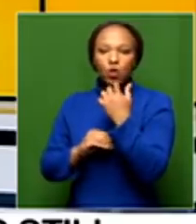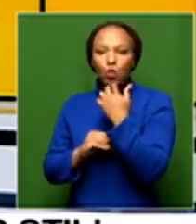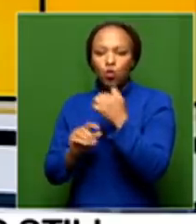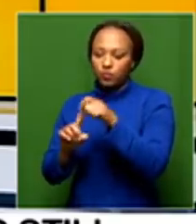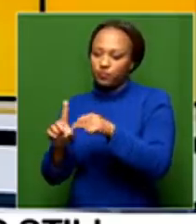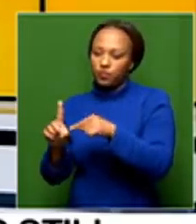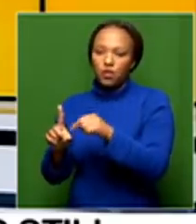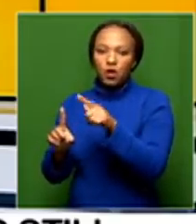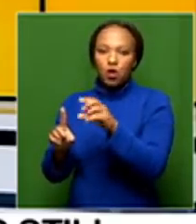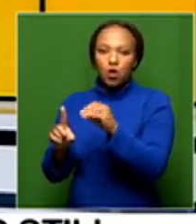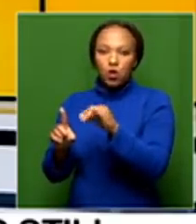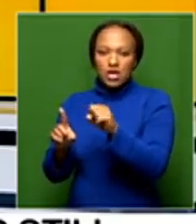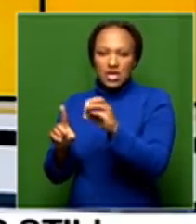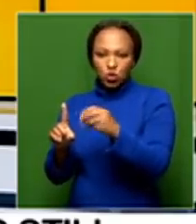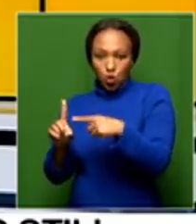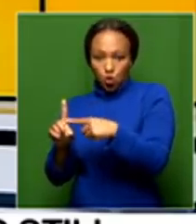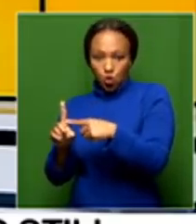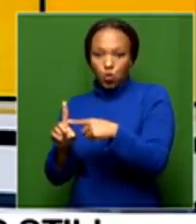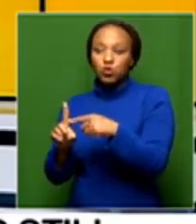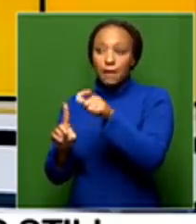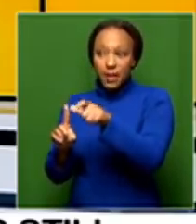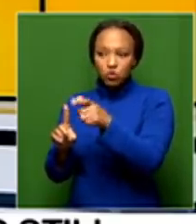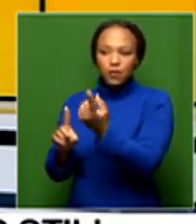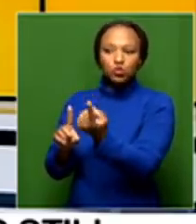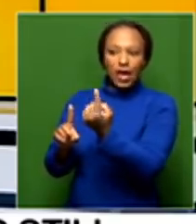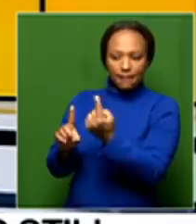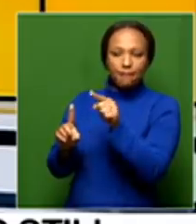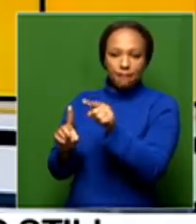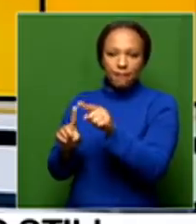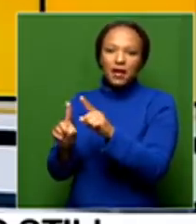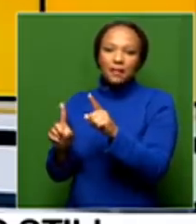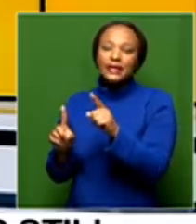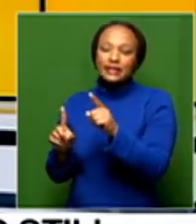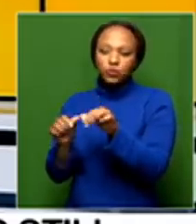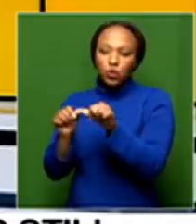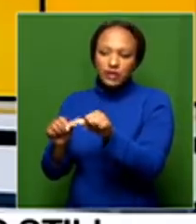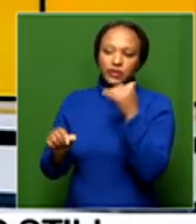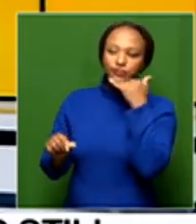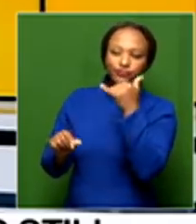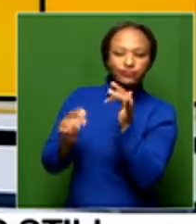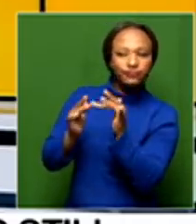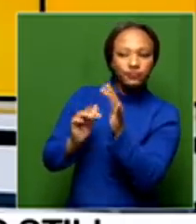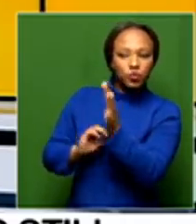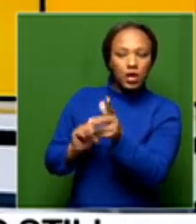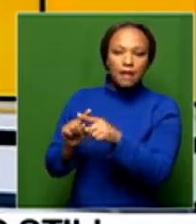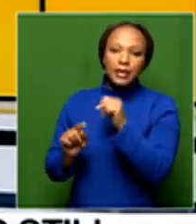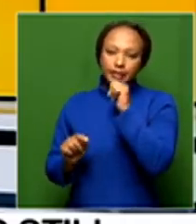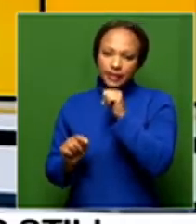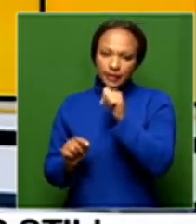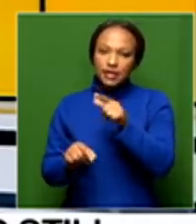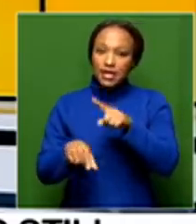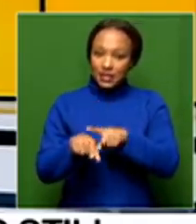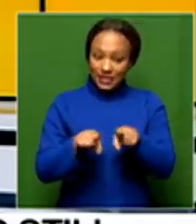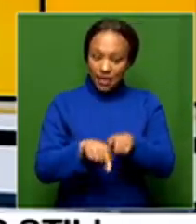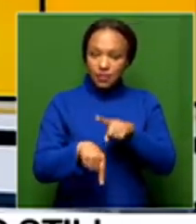Matrachela. So that's the guest we were meant to be joined by. So, as I say, we'll keep on trying. But in the meantime, we